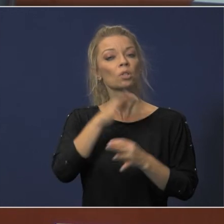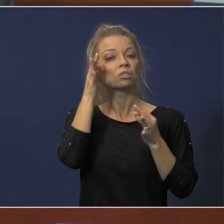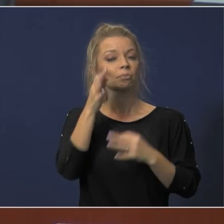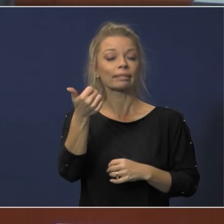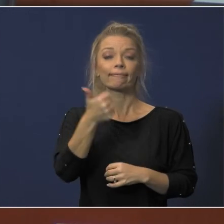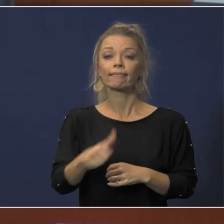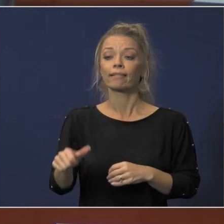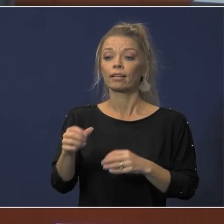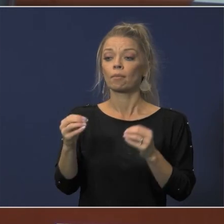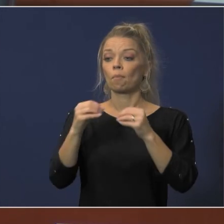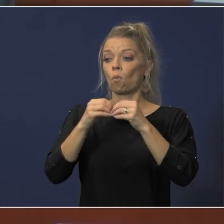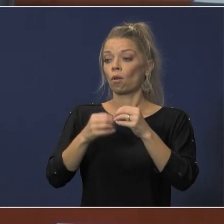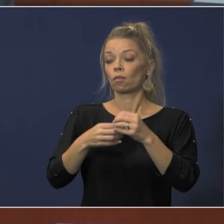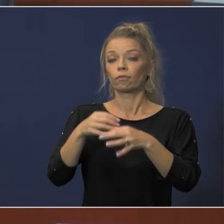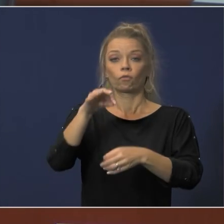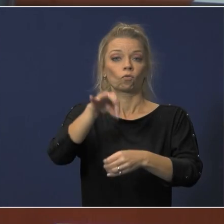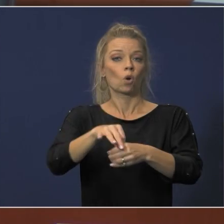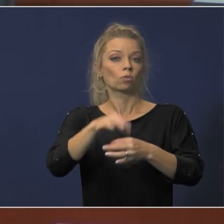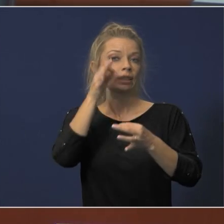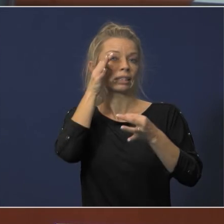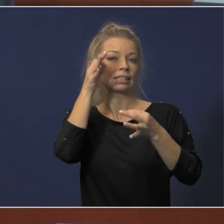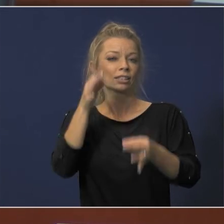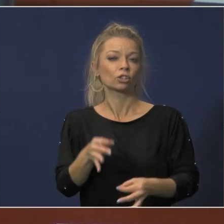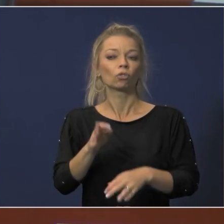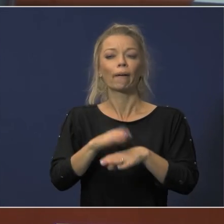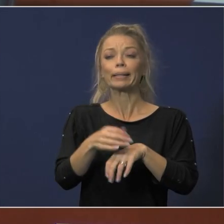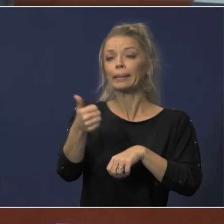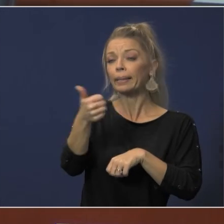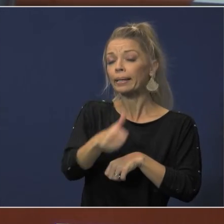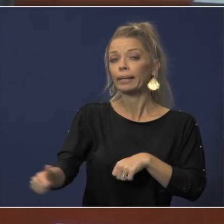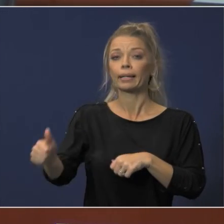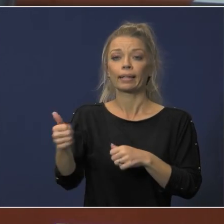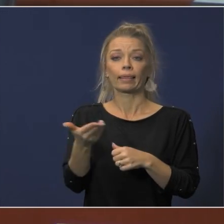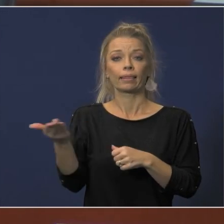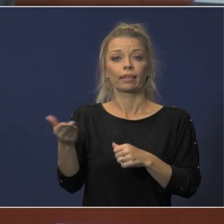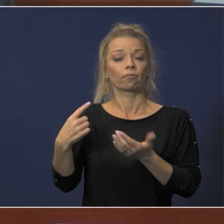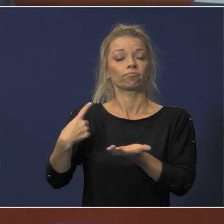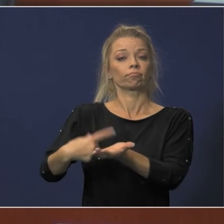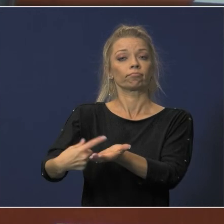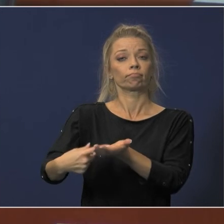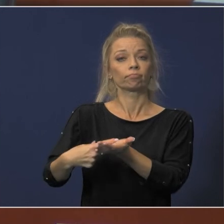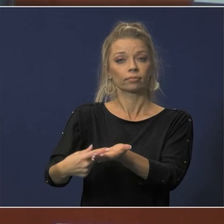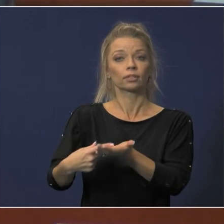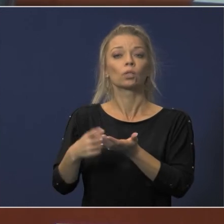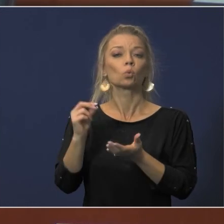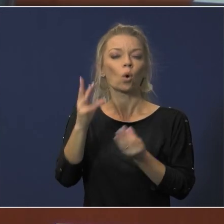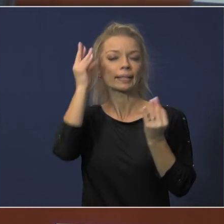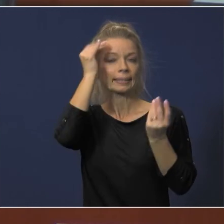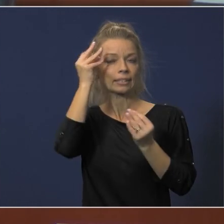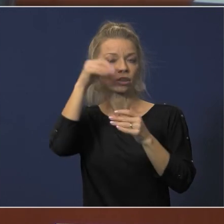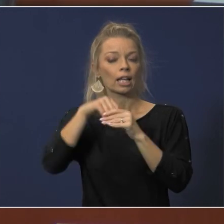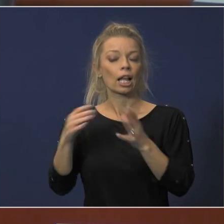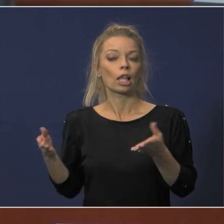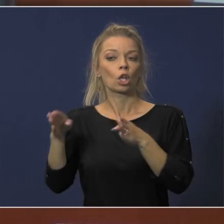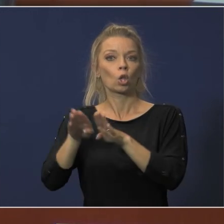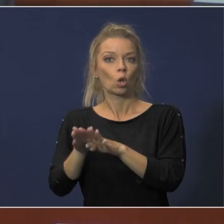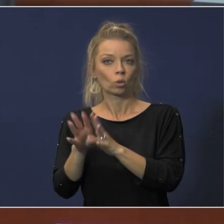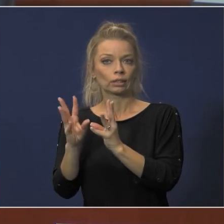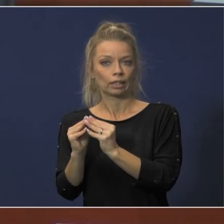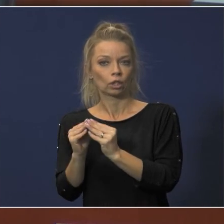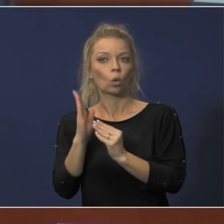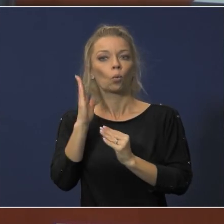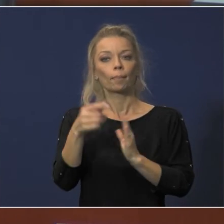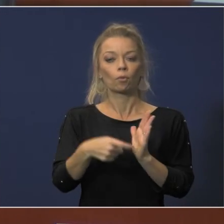final action final vote or decision on any matter discussed or considered in the closed session is required